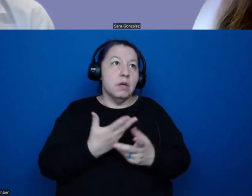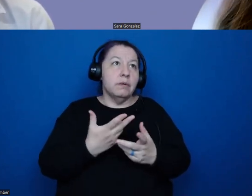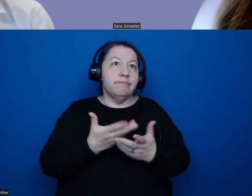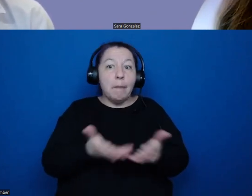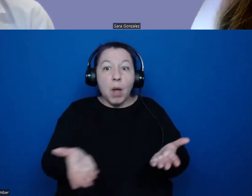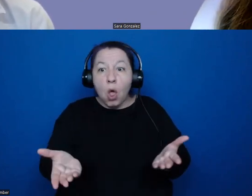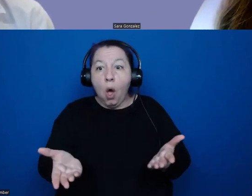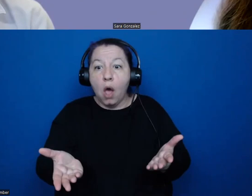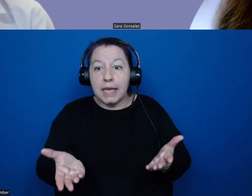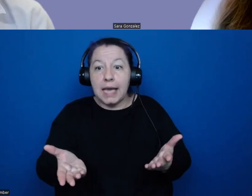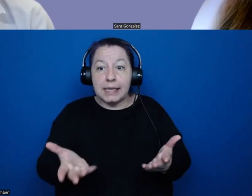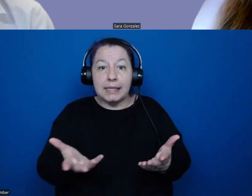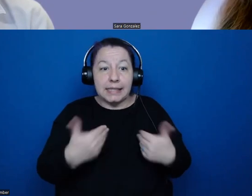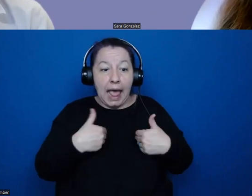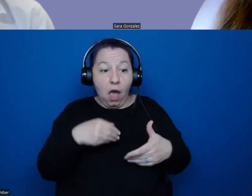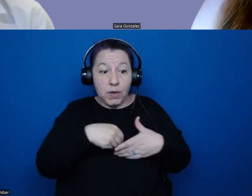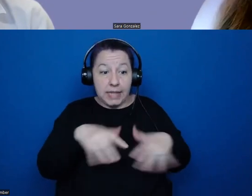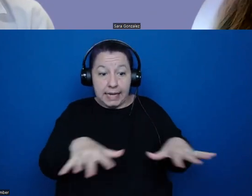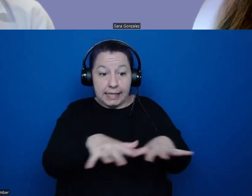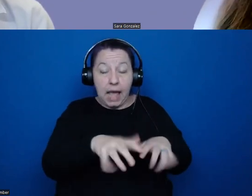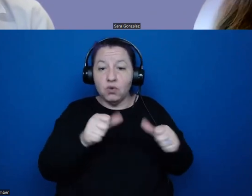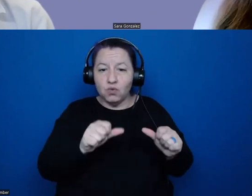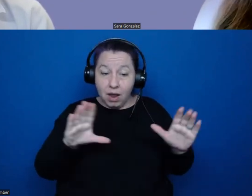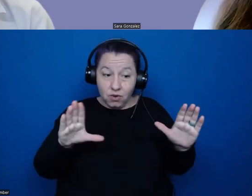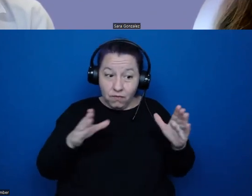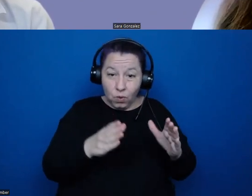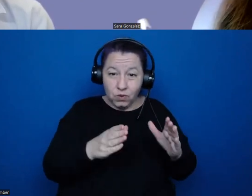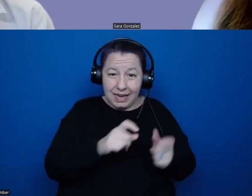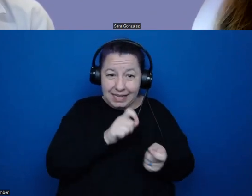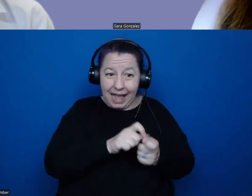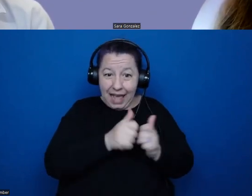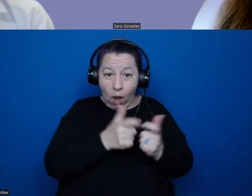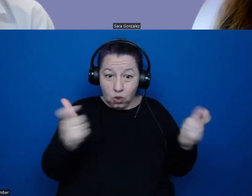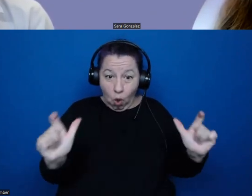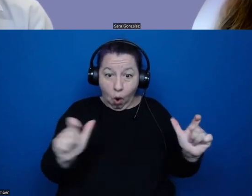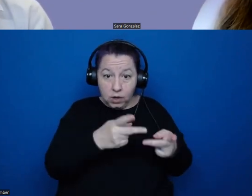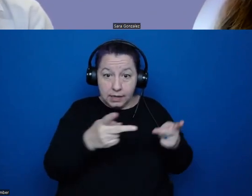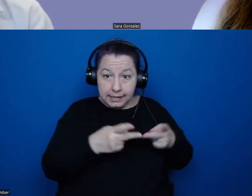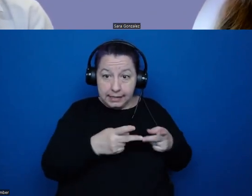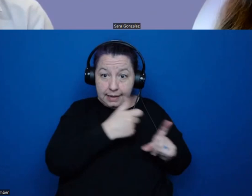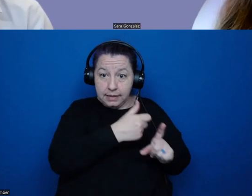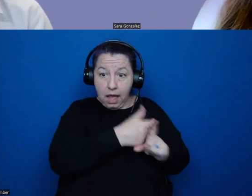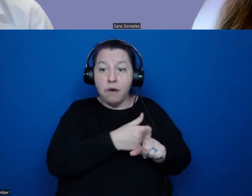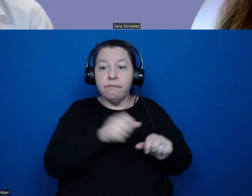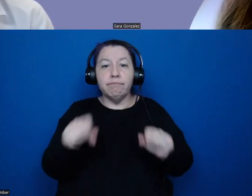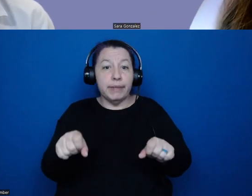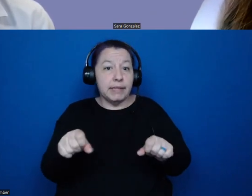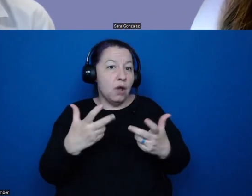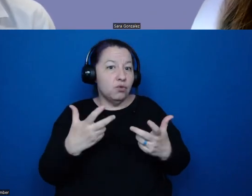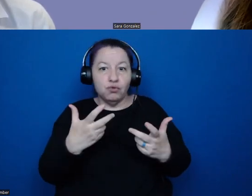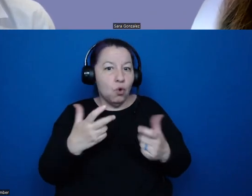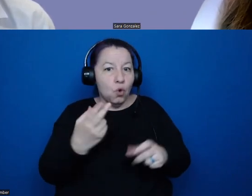exist within a site to try to narrow down exactly how large a site is or what its potential occupation history is.